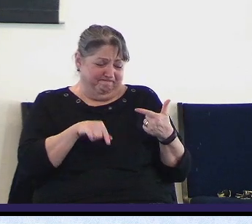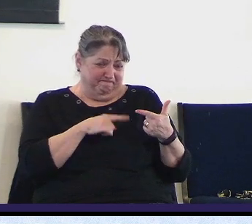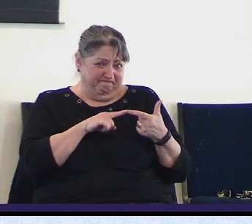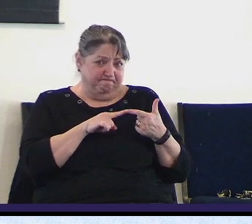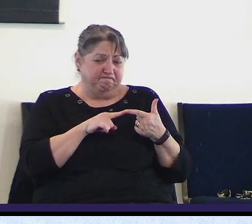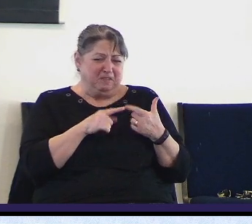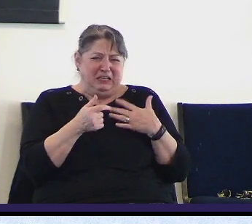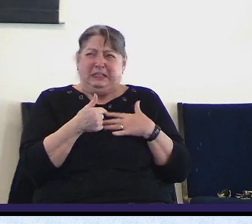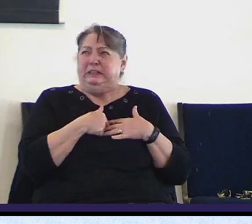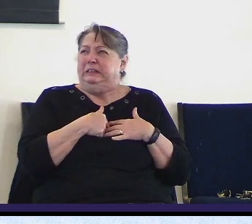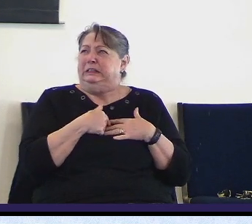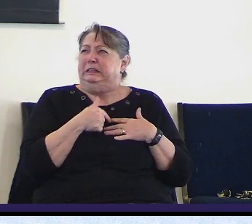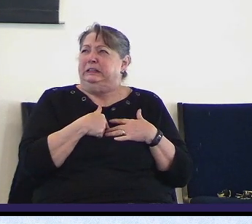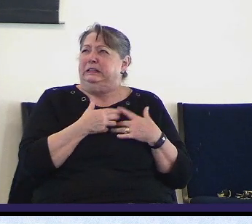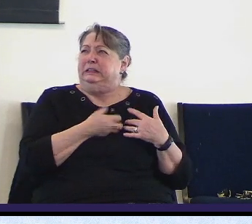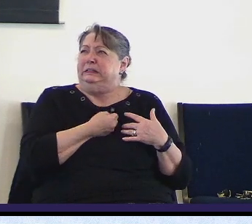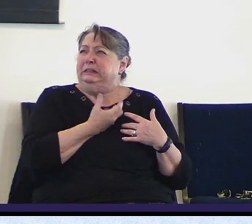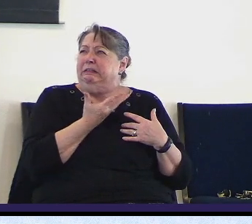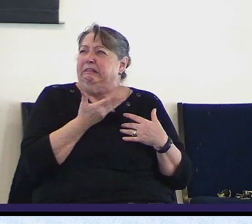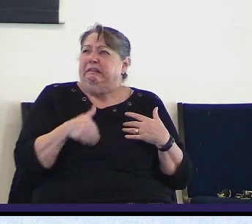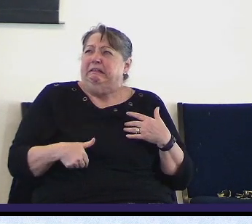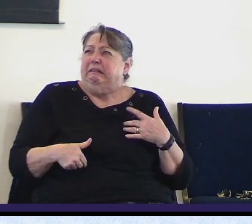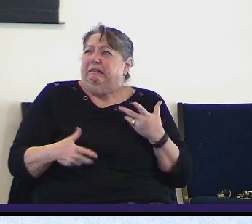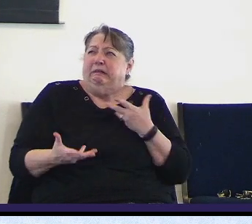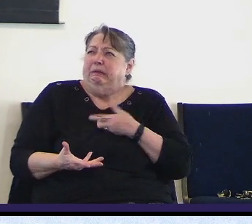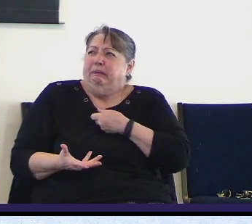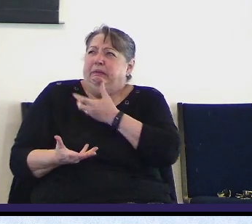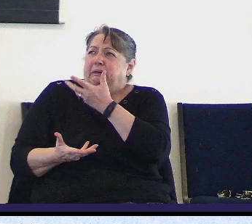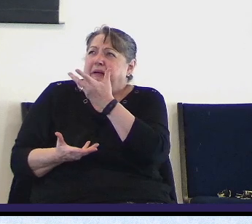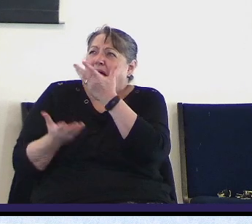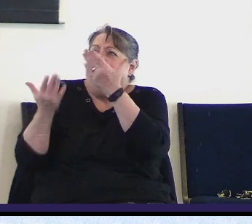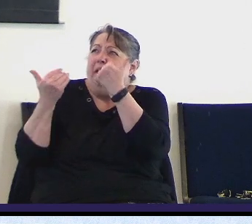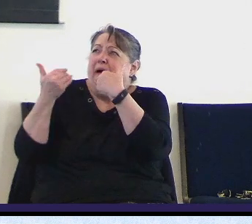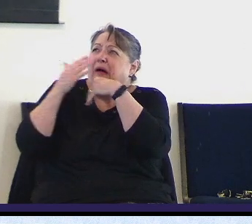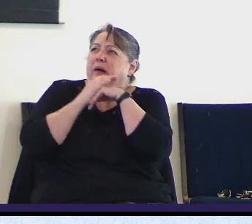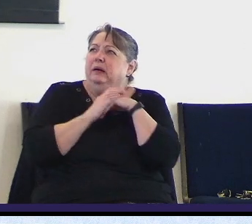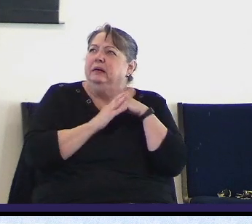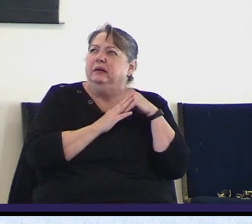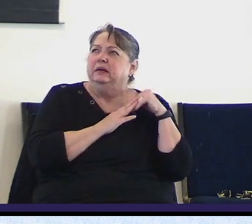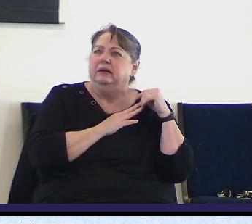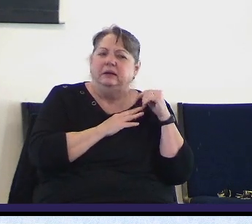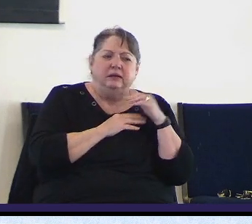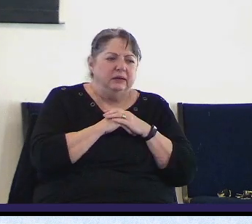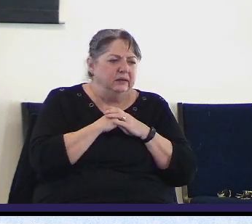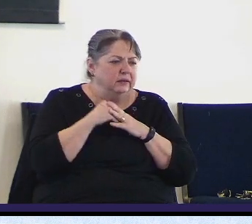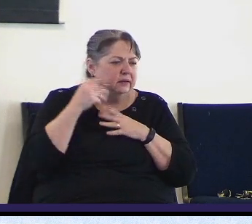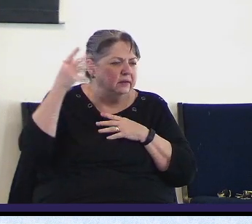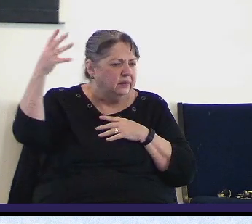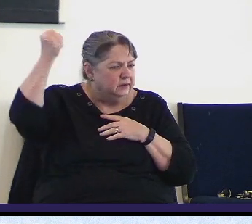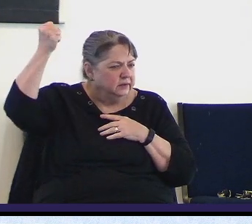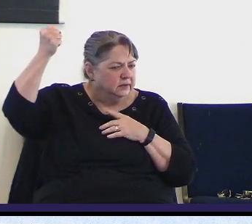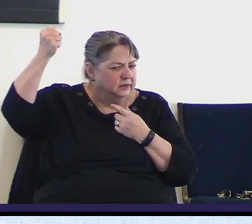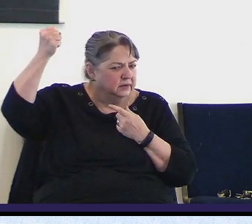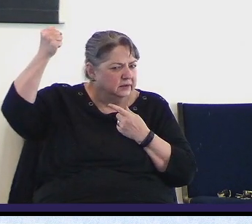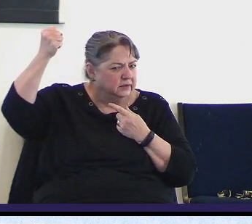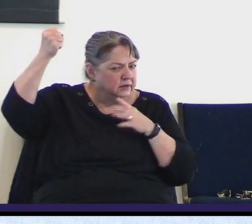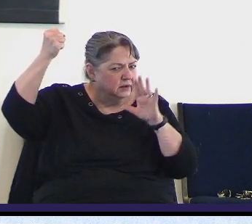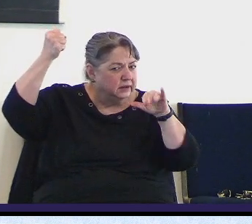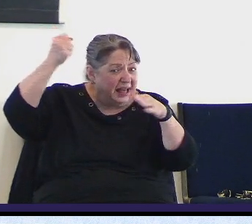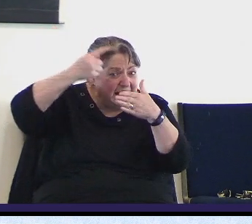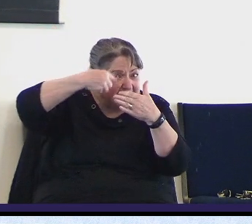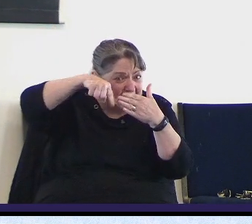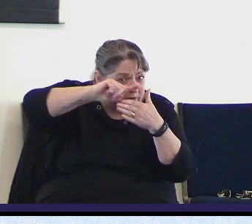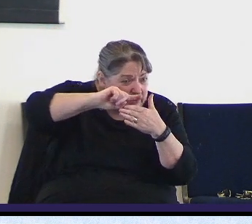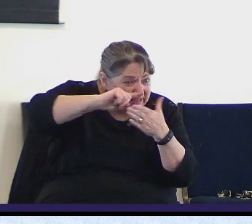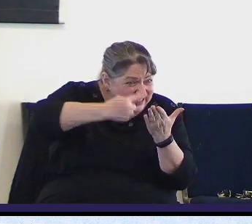and we must find solace or consolation in the Lord next week we'll talk about